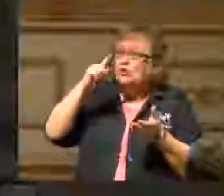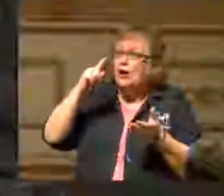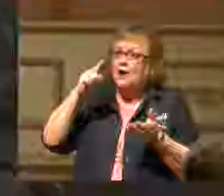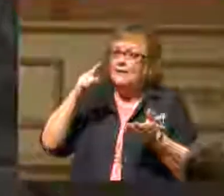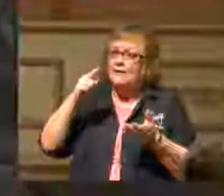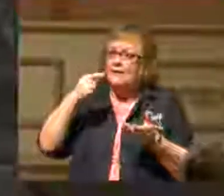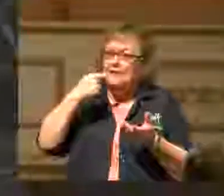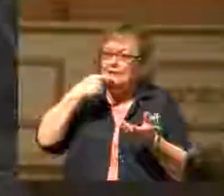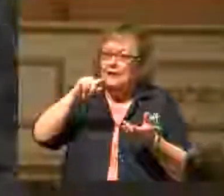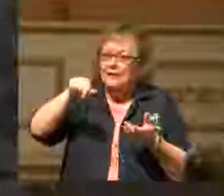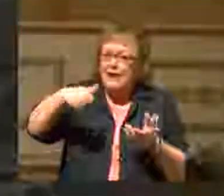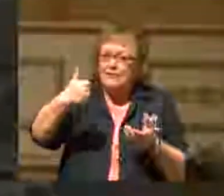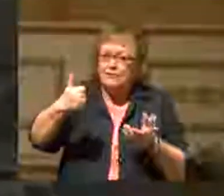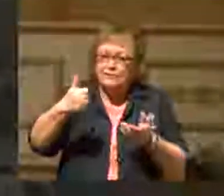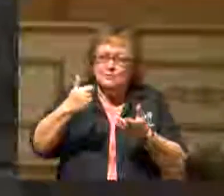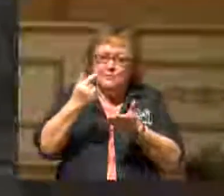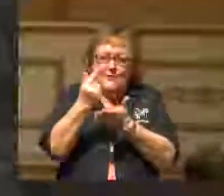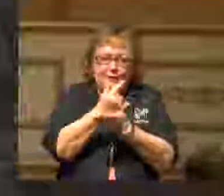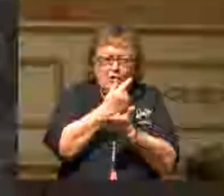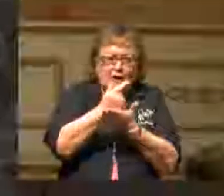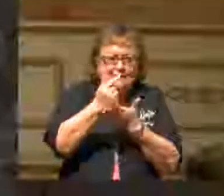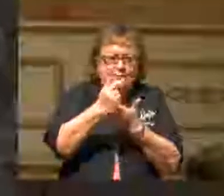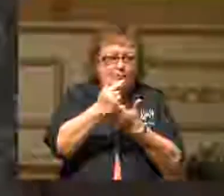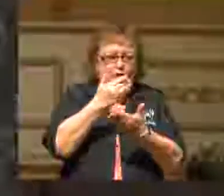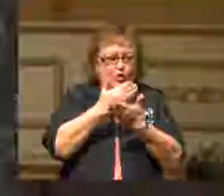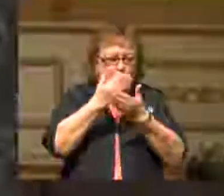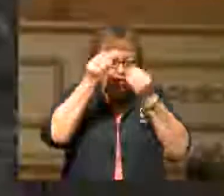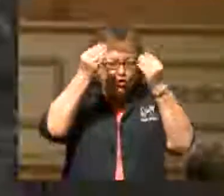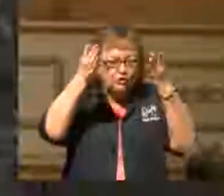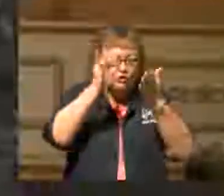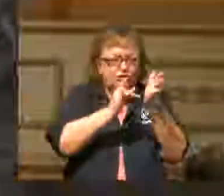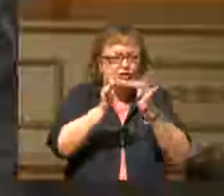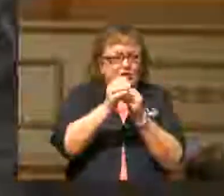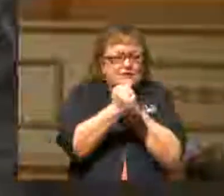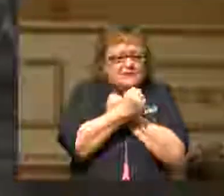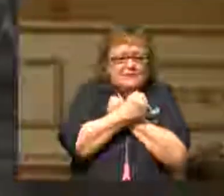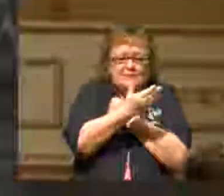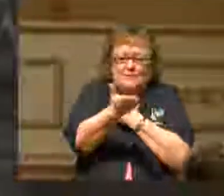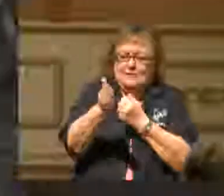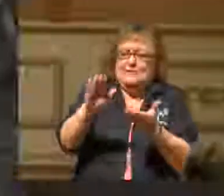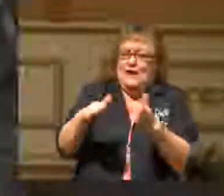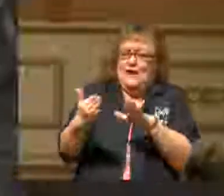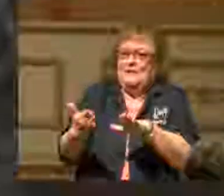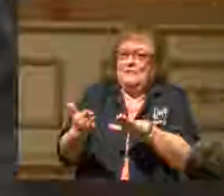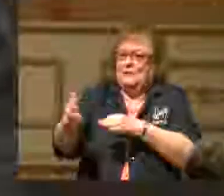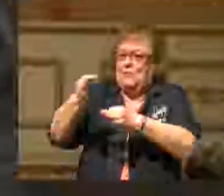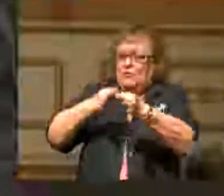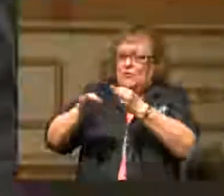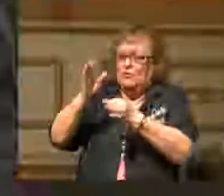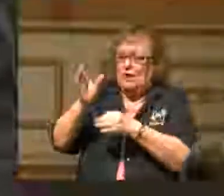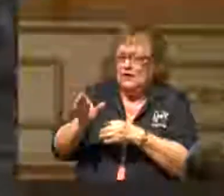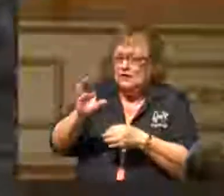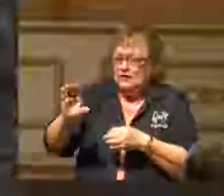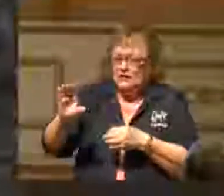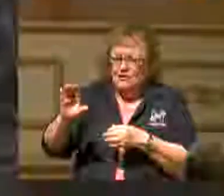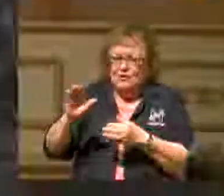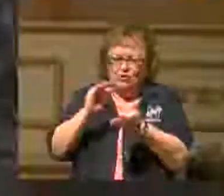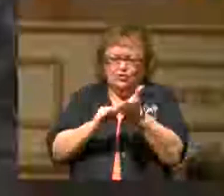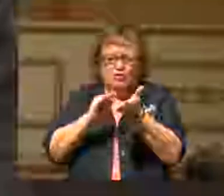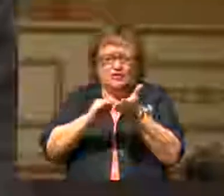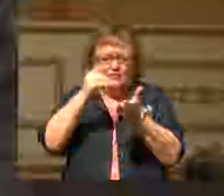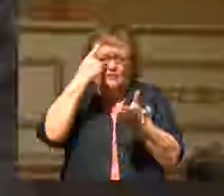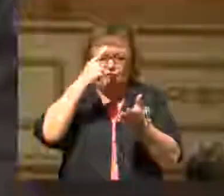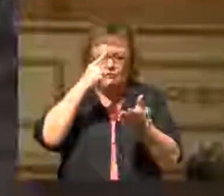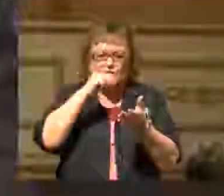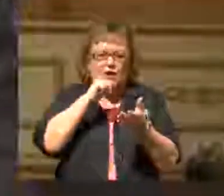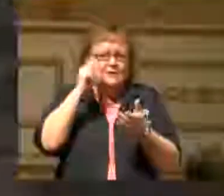others with the gospel and the good news that Jesus loved them and died for them on the cross. Excuses for not following the conviction